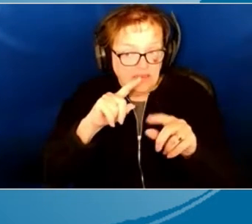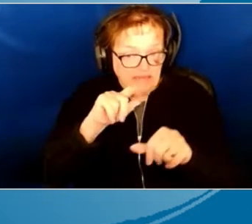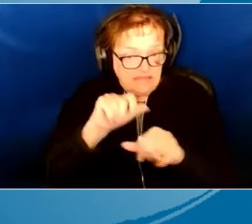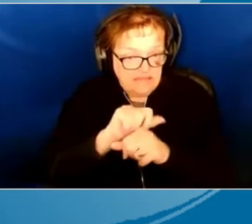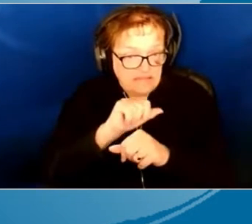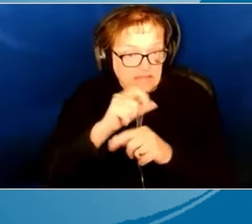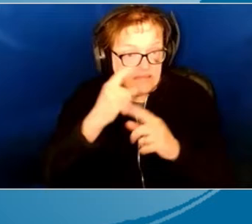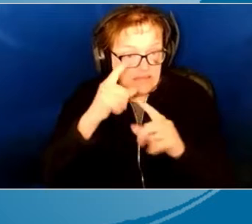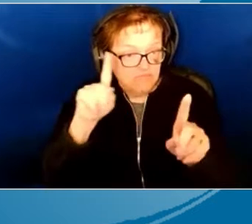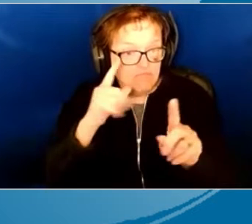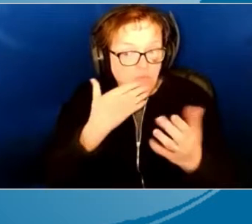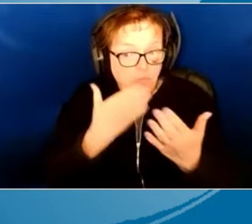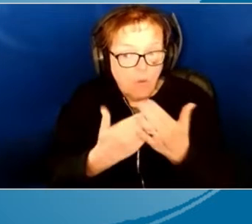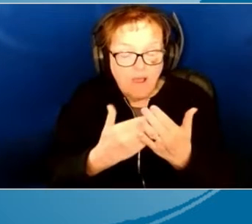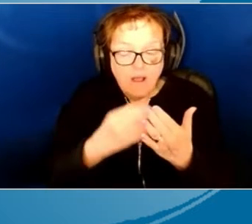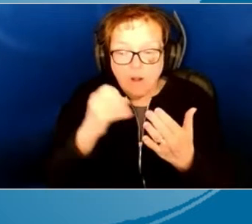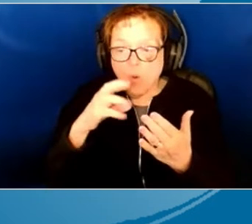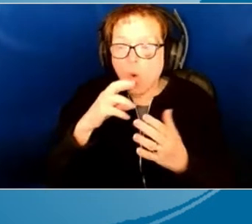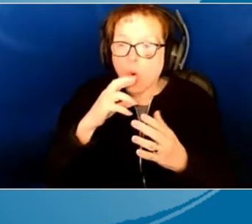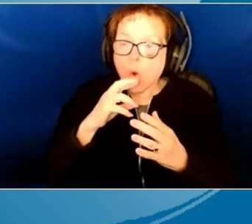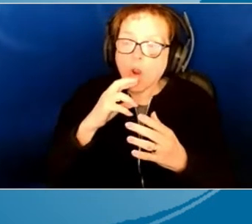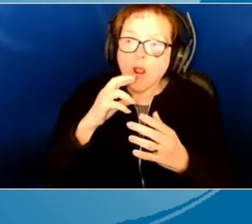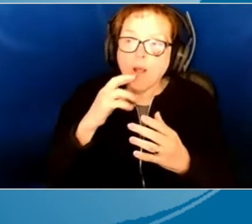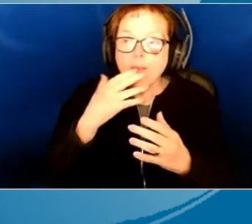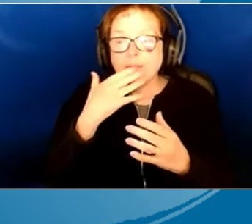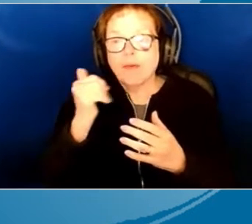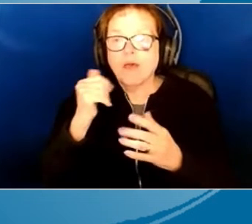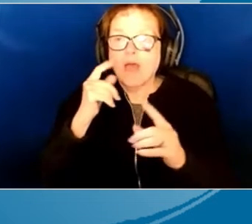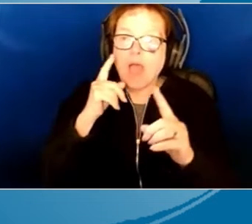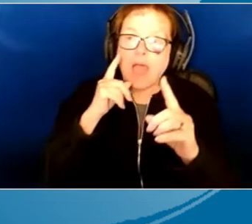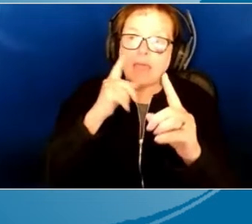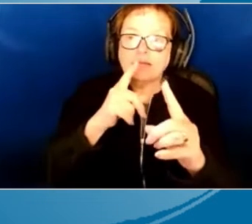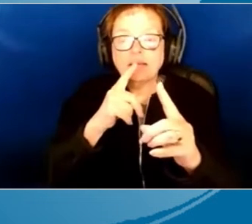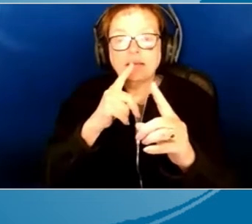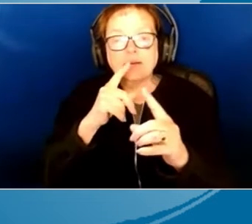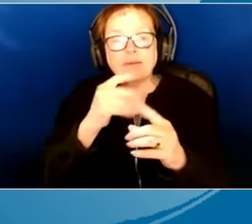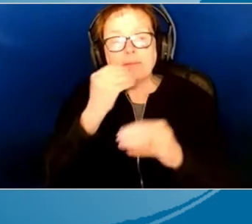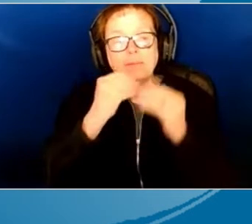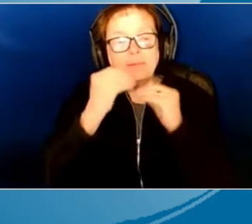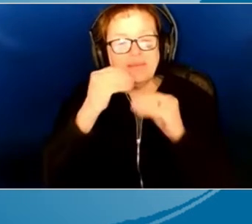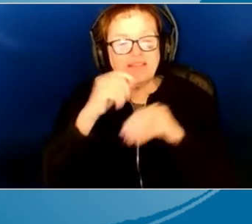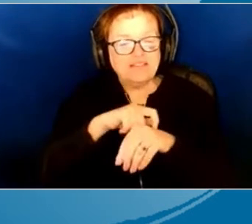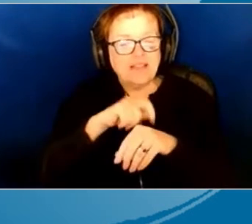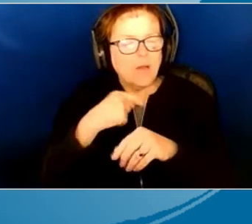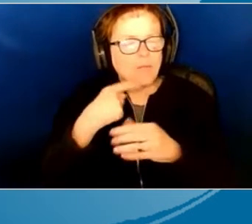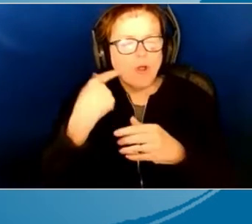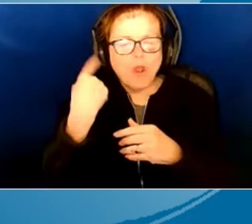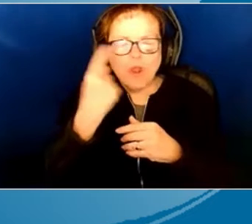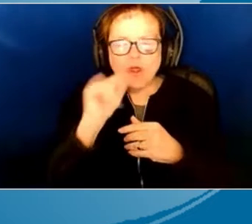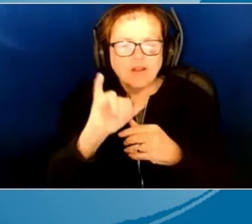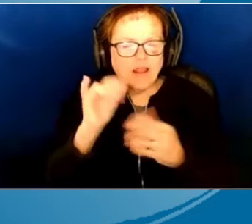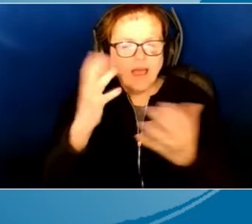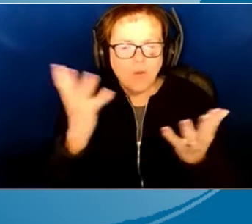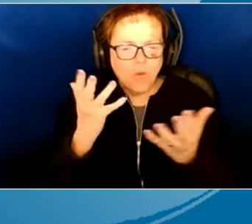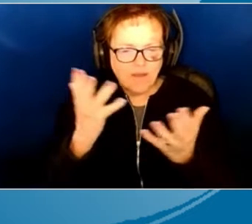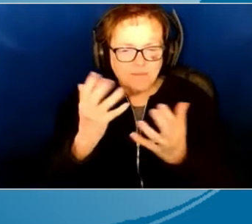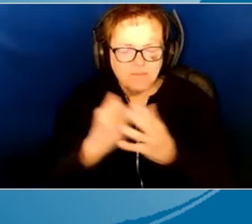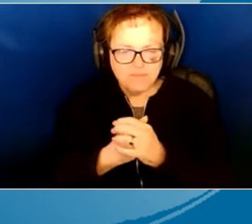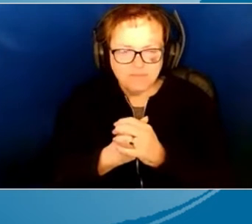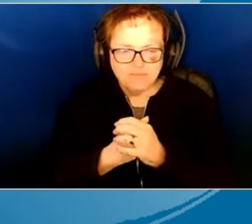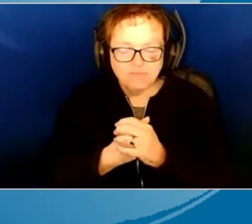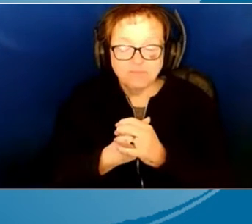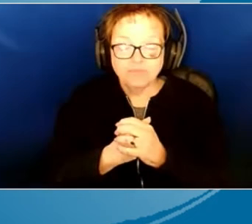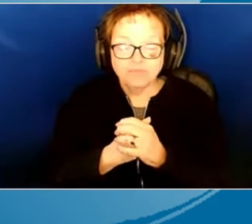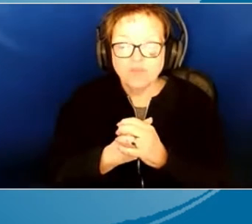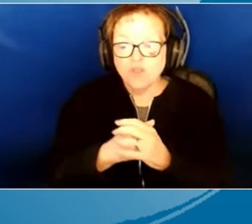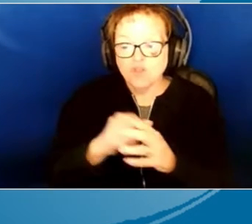What would the ideal mealtime look like from the perspective of how he was communicating with you? So the